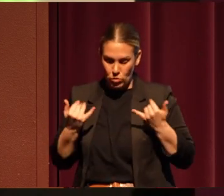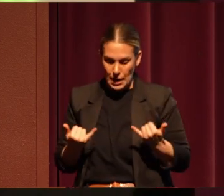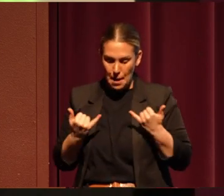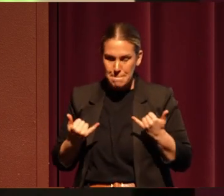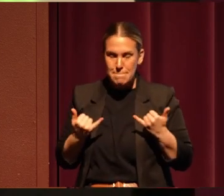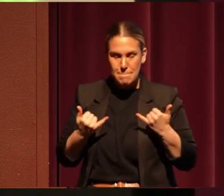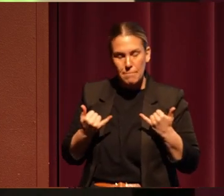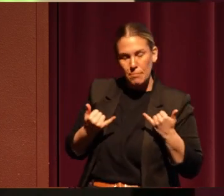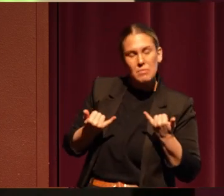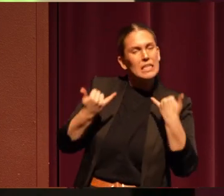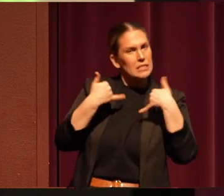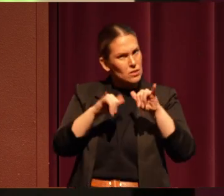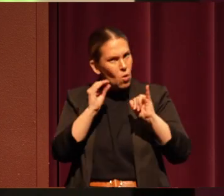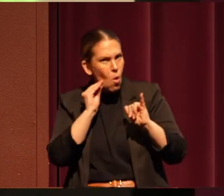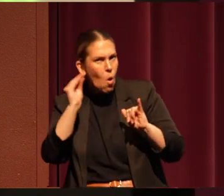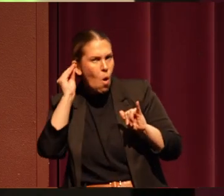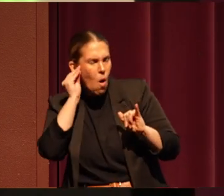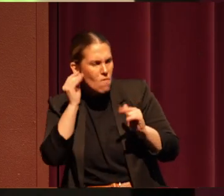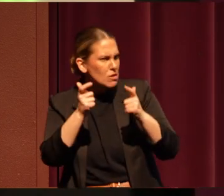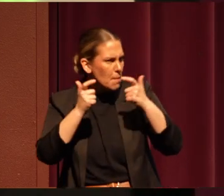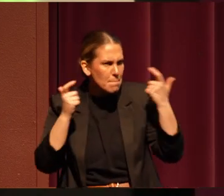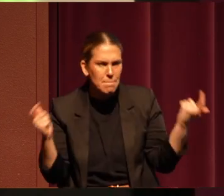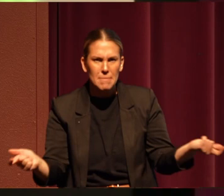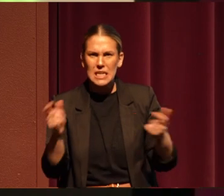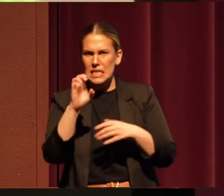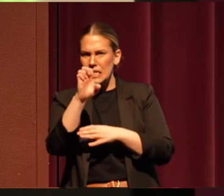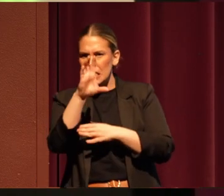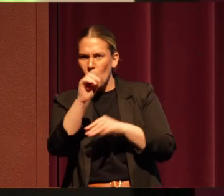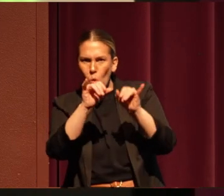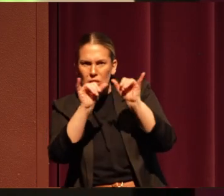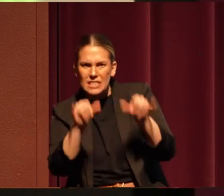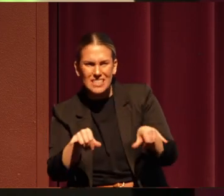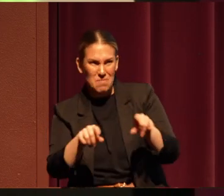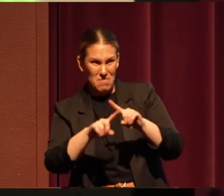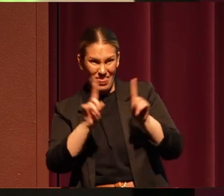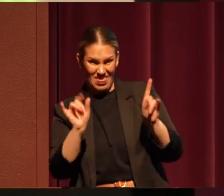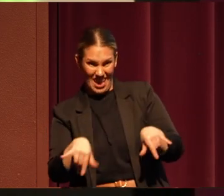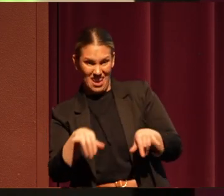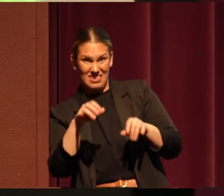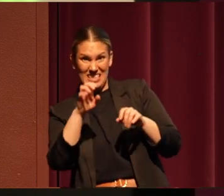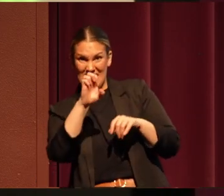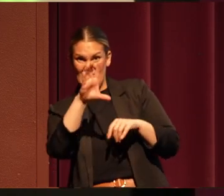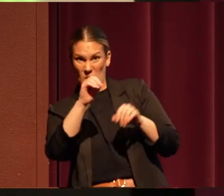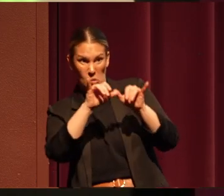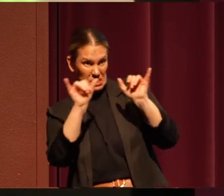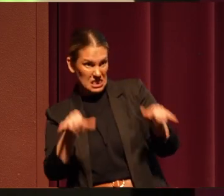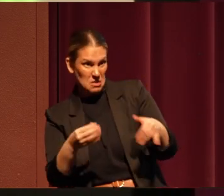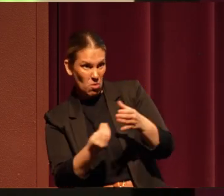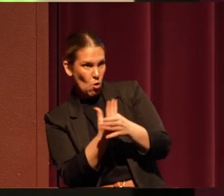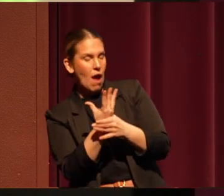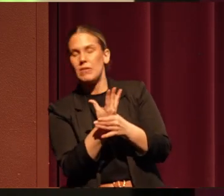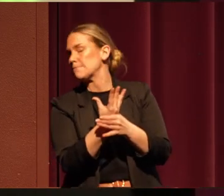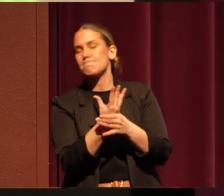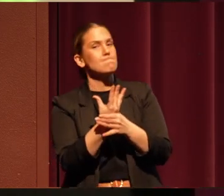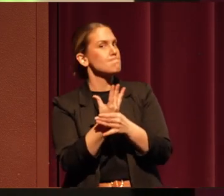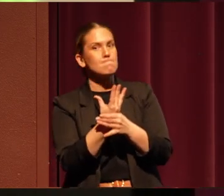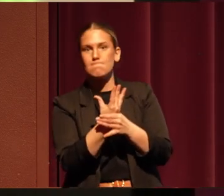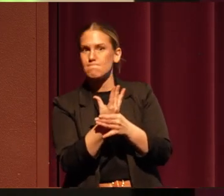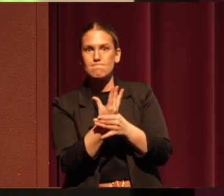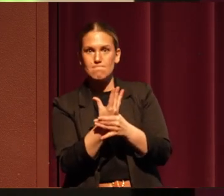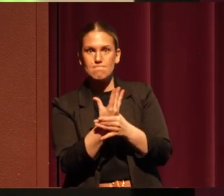to a huge ecosystem, but that ecosystem is no longer thriving. A lot of it has been turned over into cattle land.